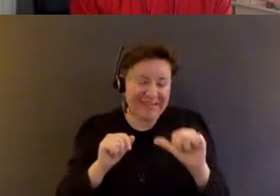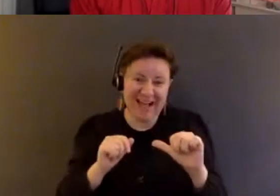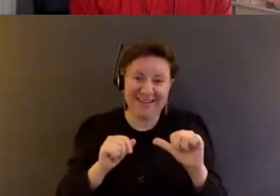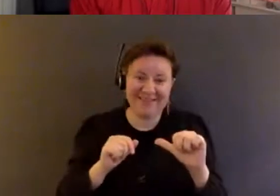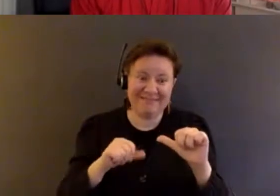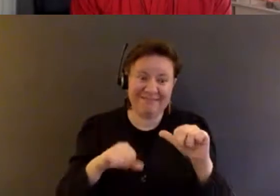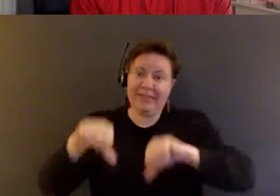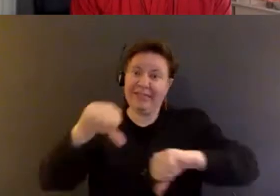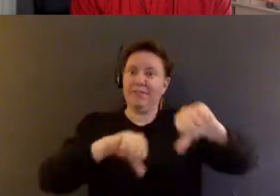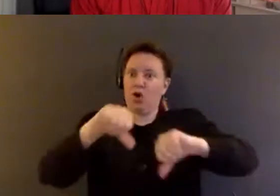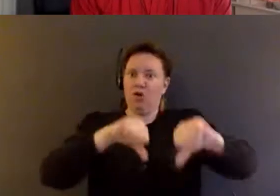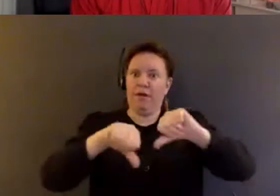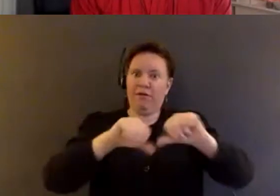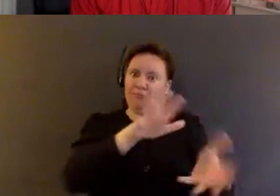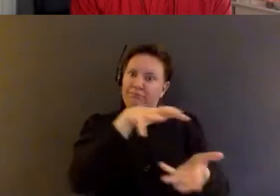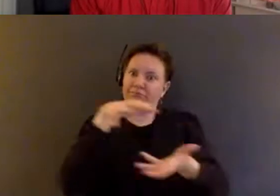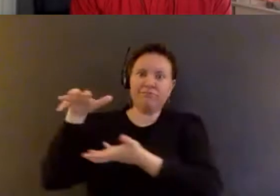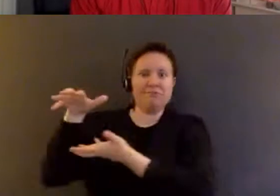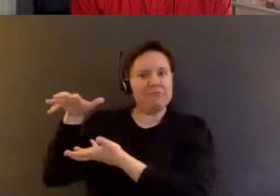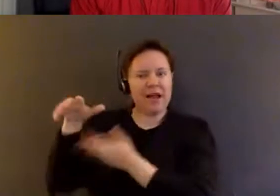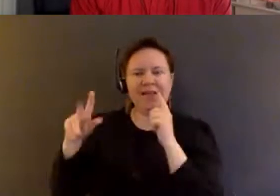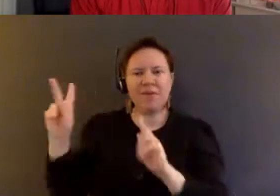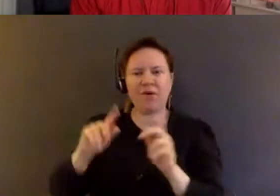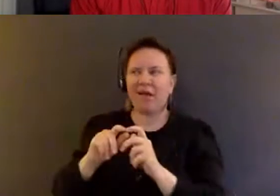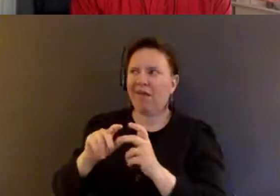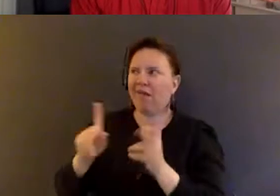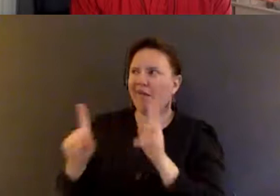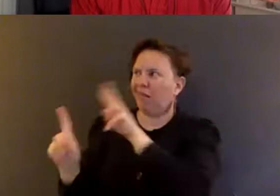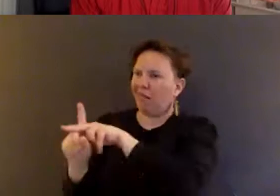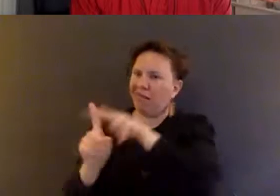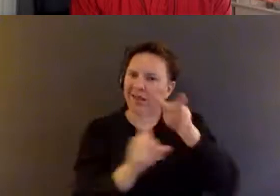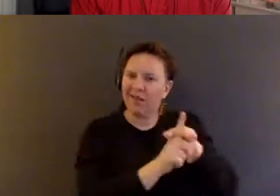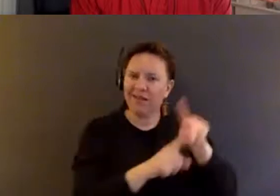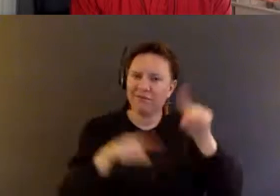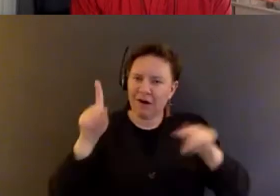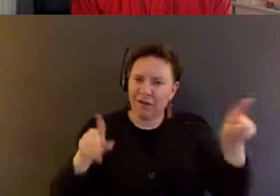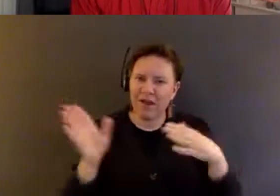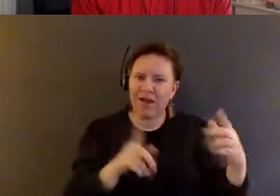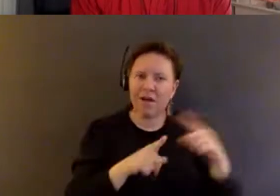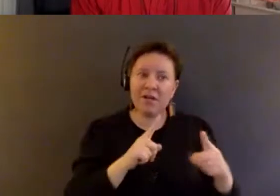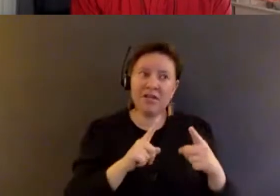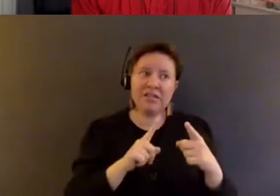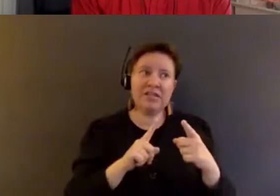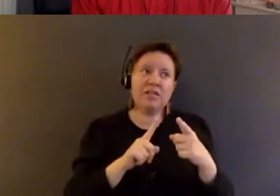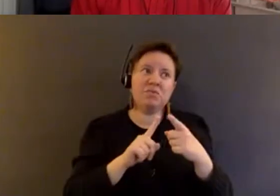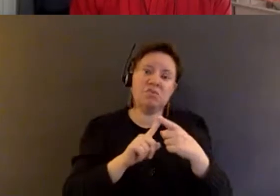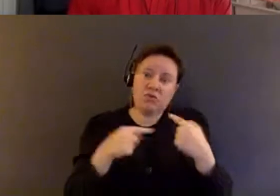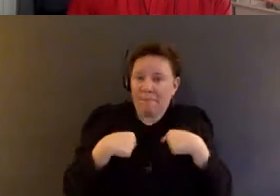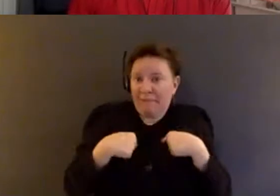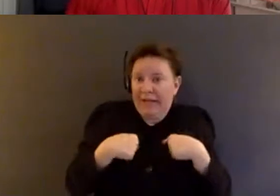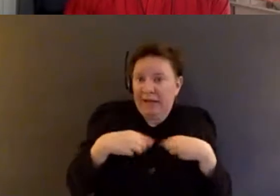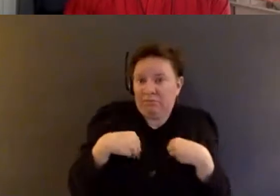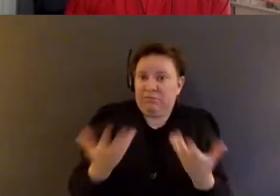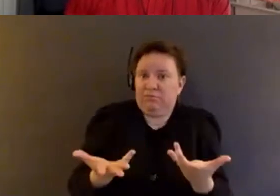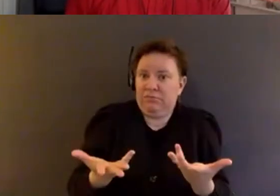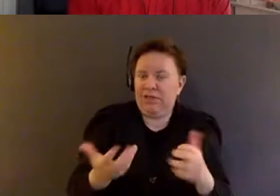um, I mean, I think people can take it to a variety of ways, but it came because it came from me. So I'm not going to kind of